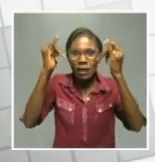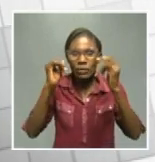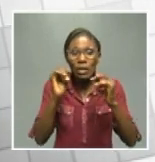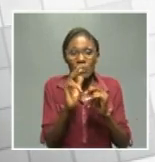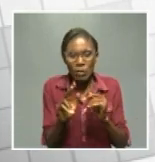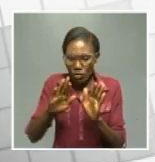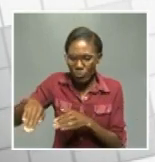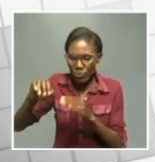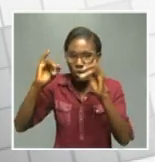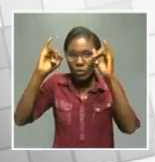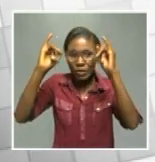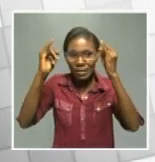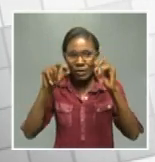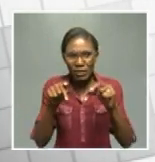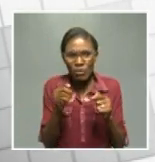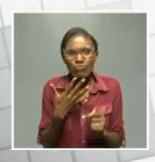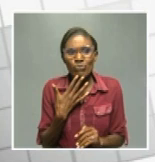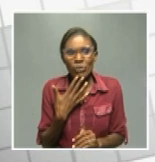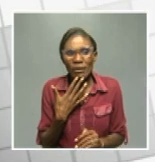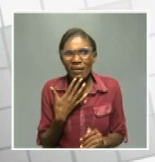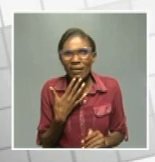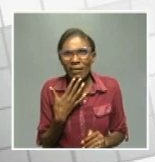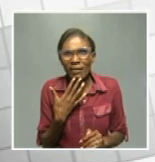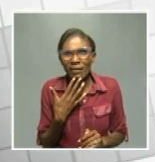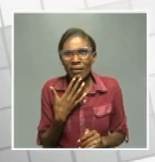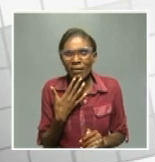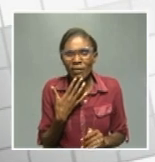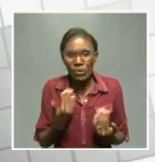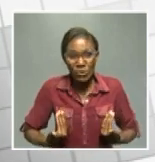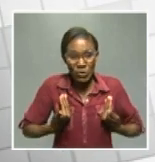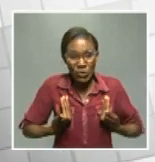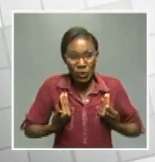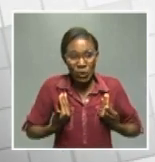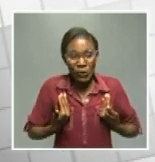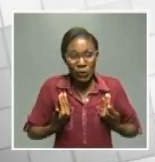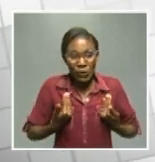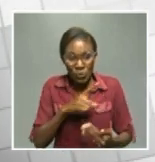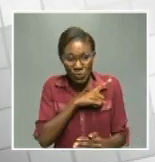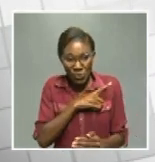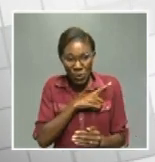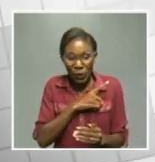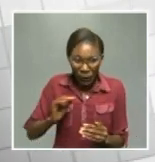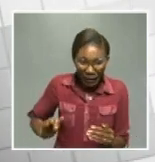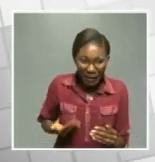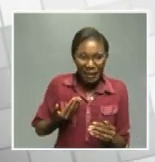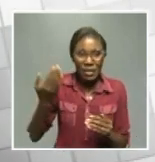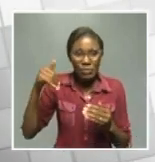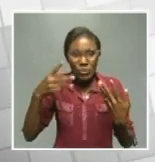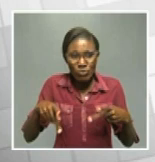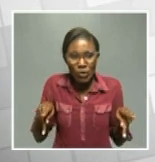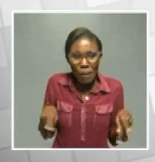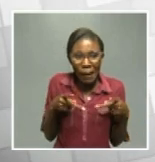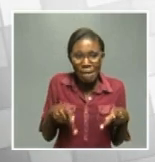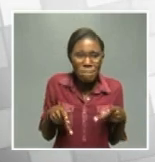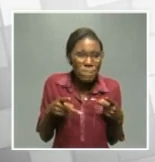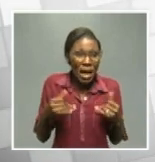will be most especially it will be the youth because they want to go and and and and celebrate or